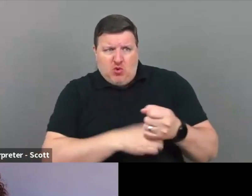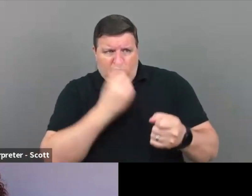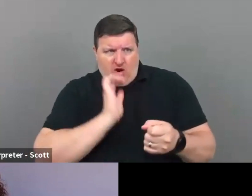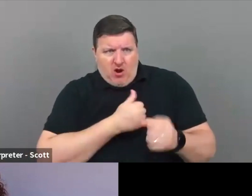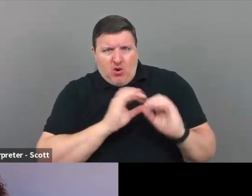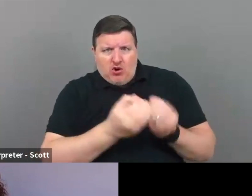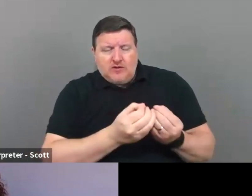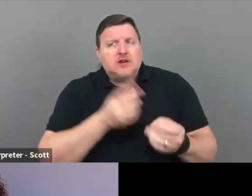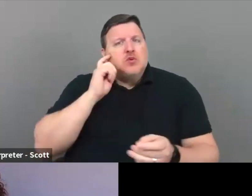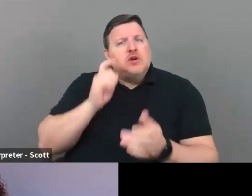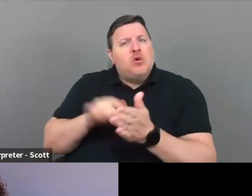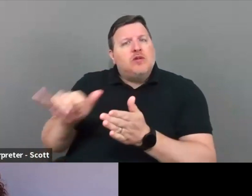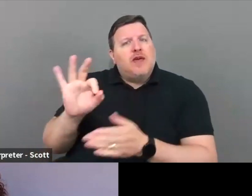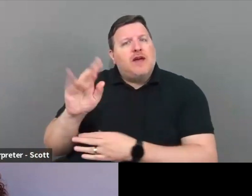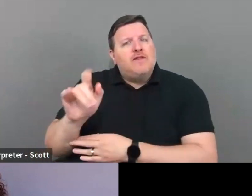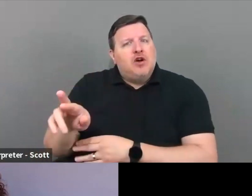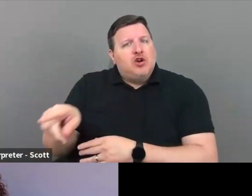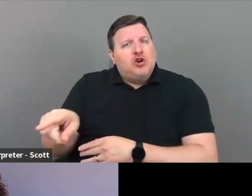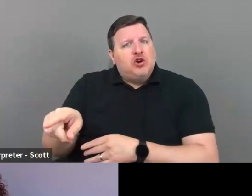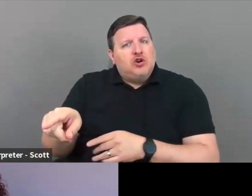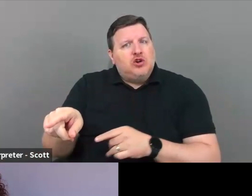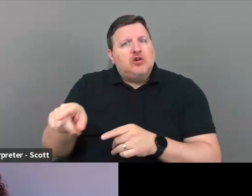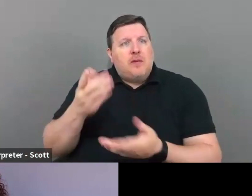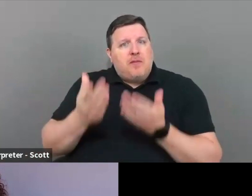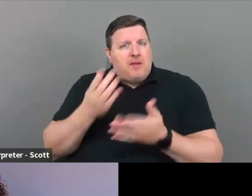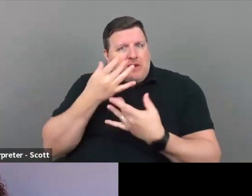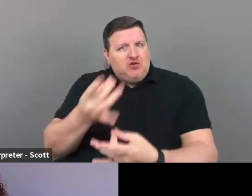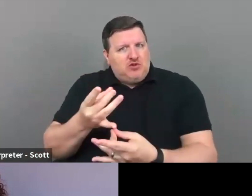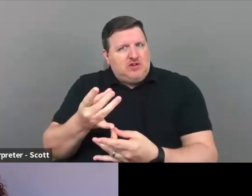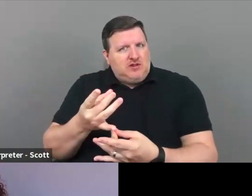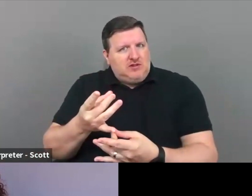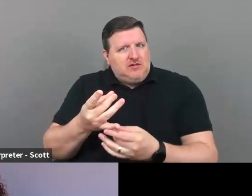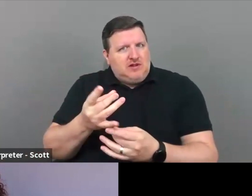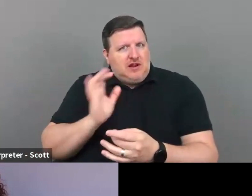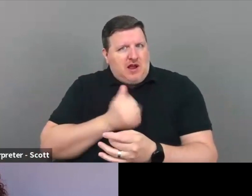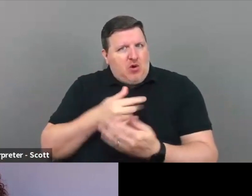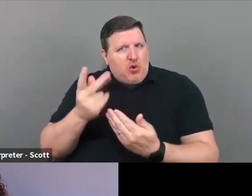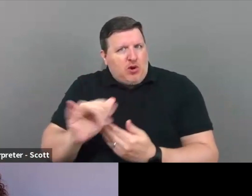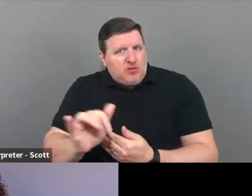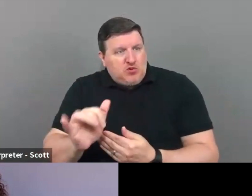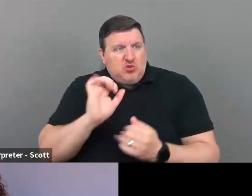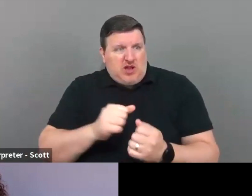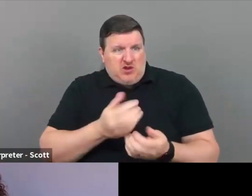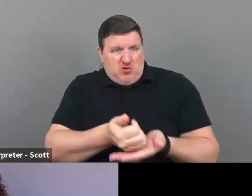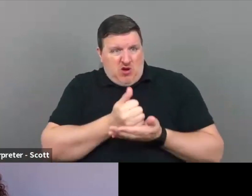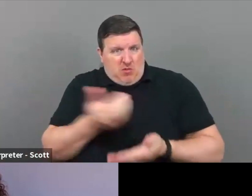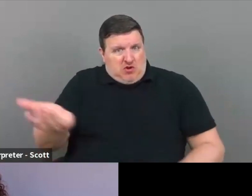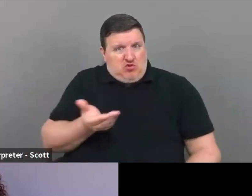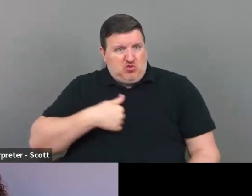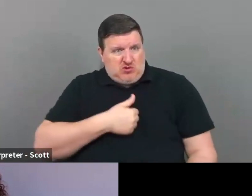this funder over here, um, might be interested in what we do. Can you facilitate an introduction?